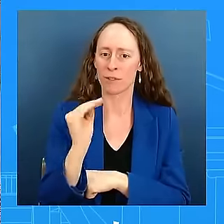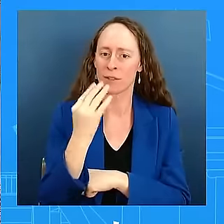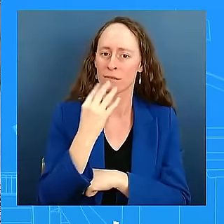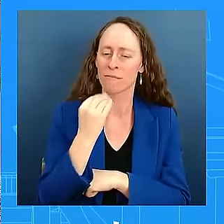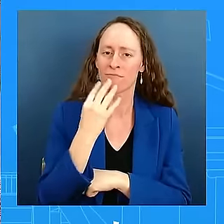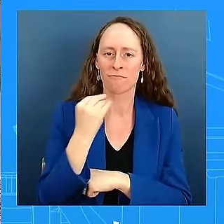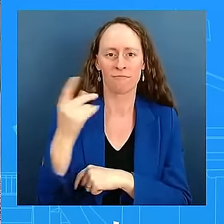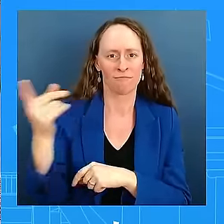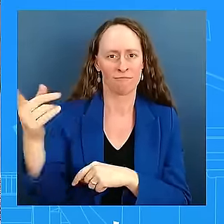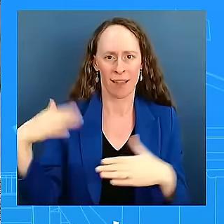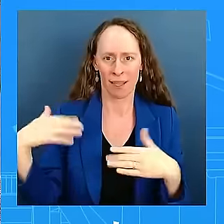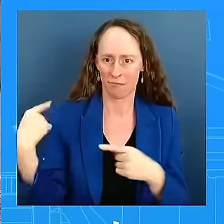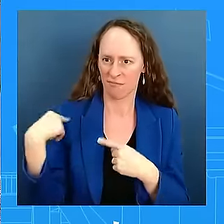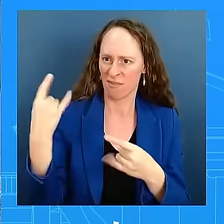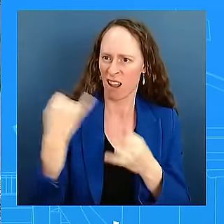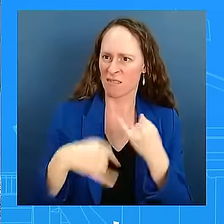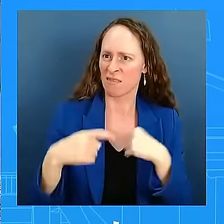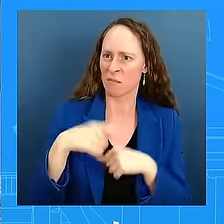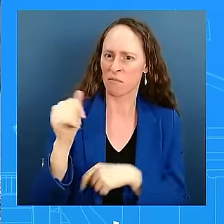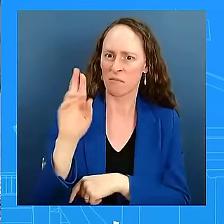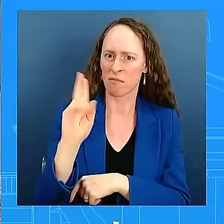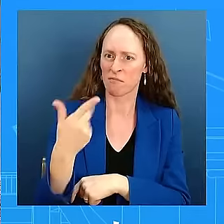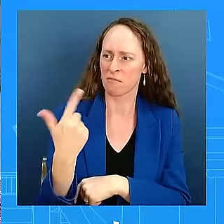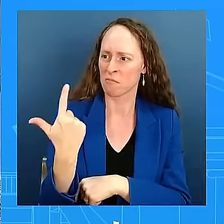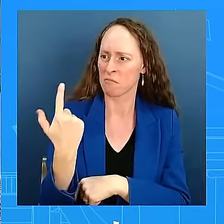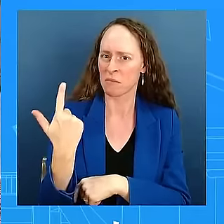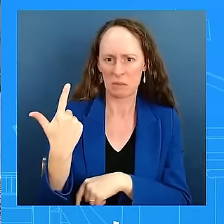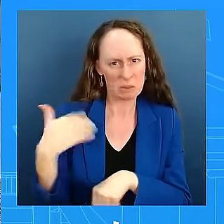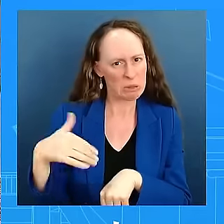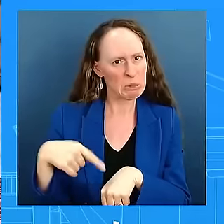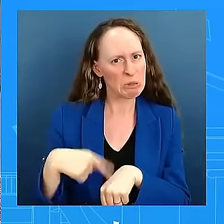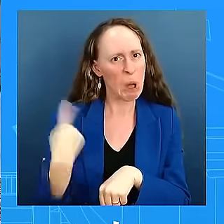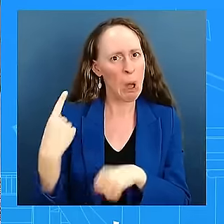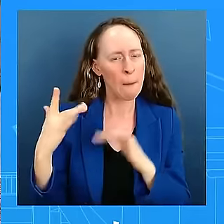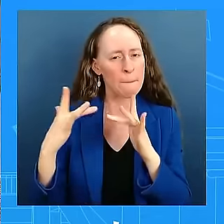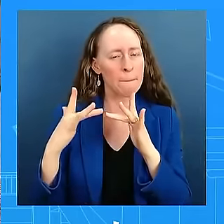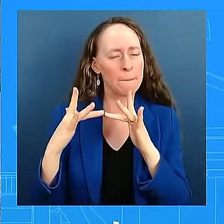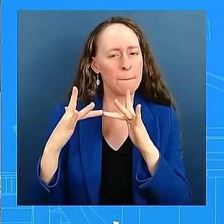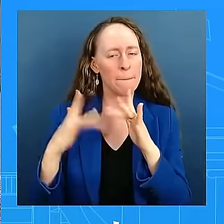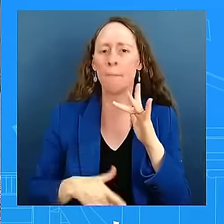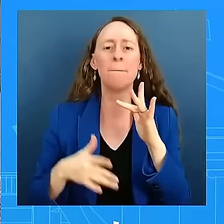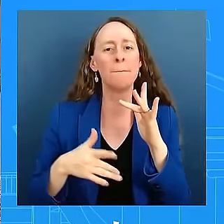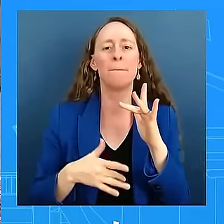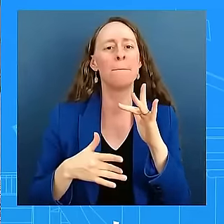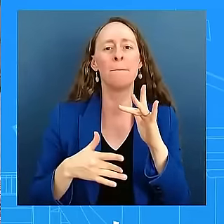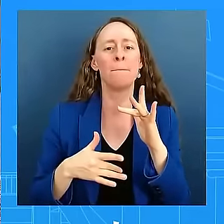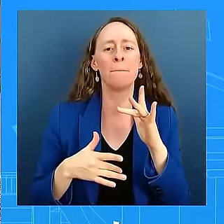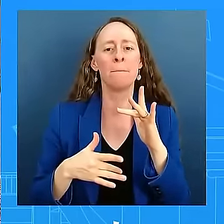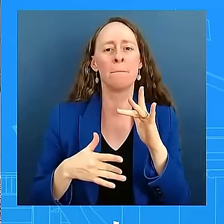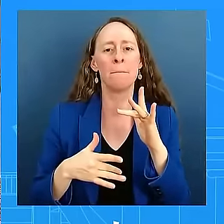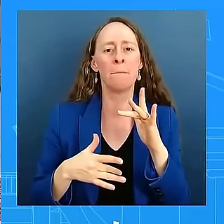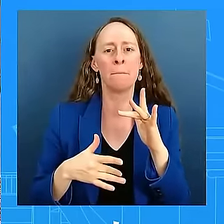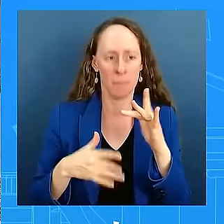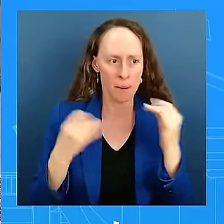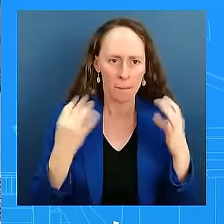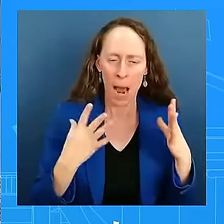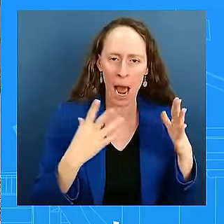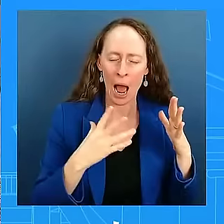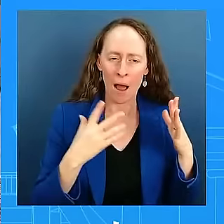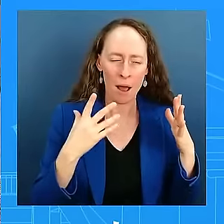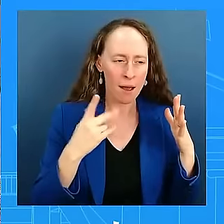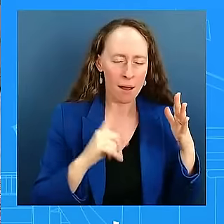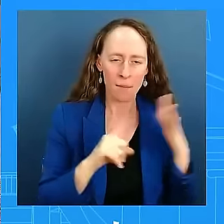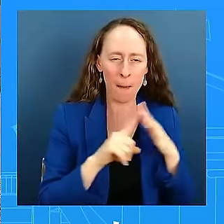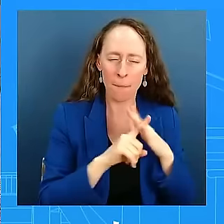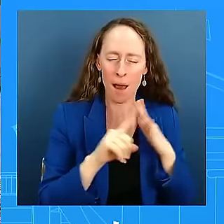That's a long time, given the degree of high activity the Israeli forces have been